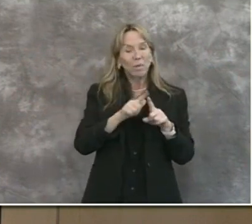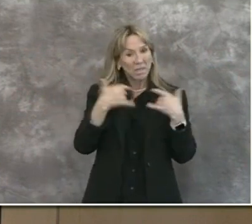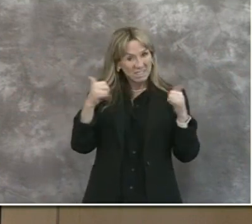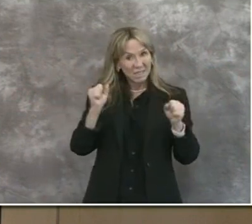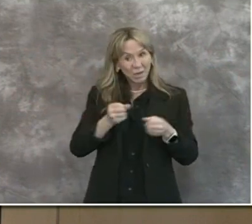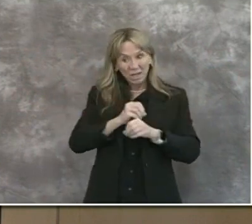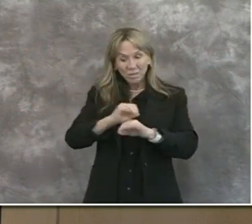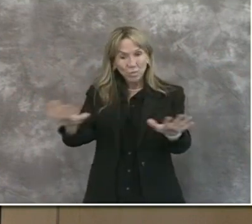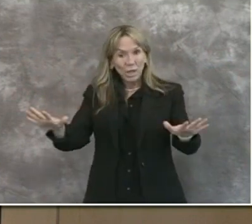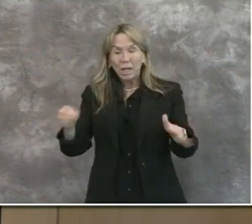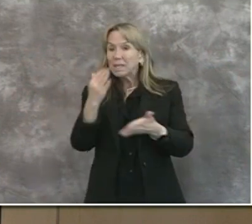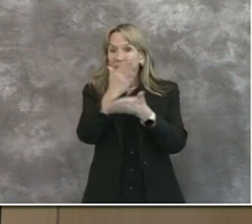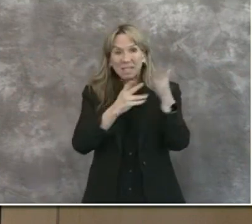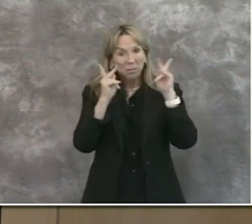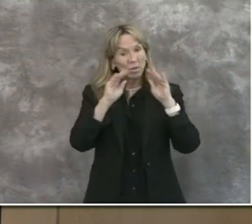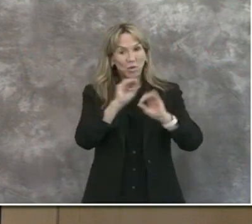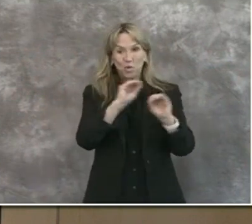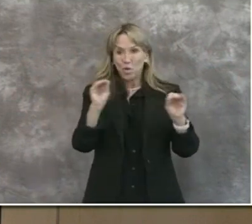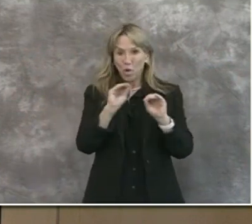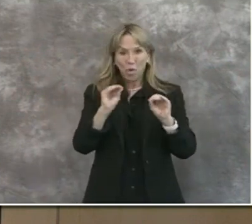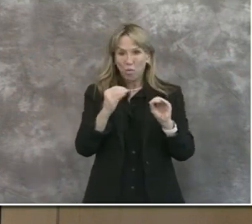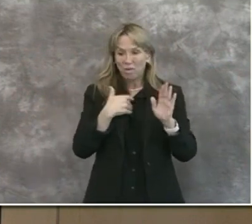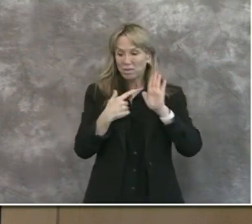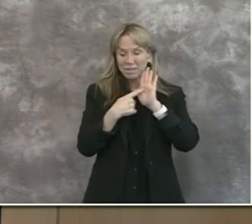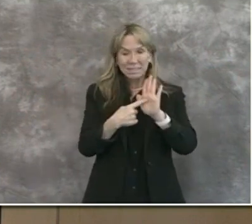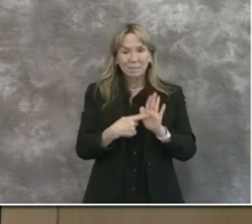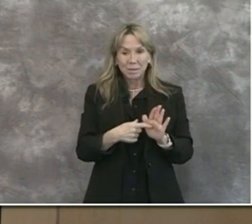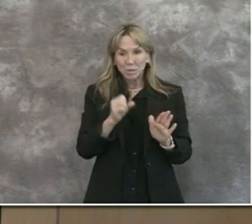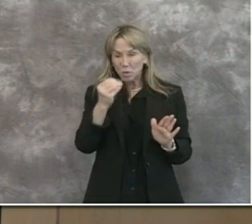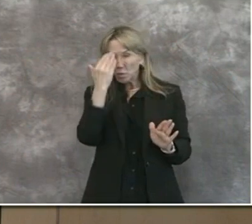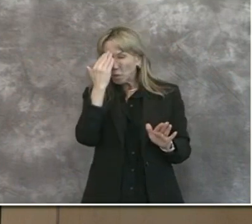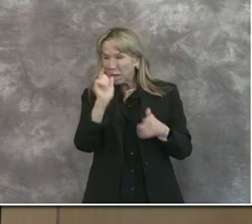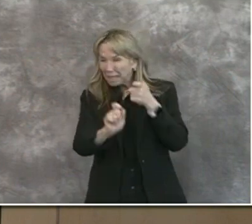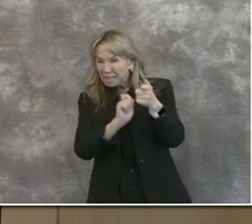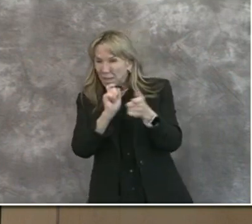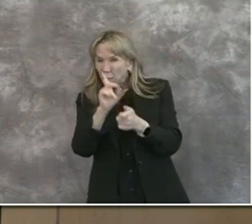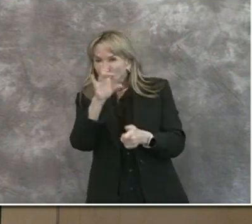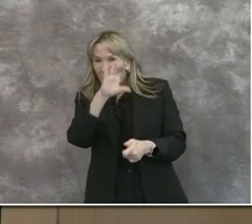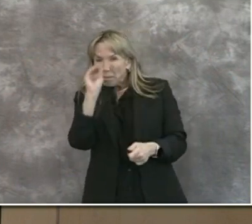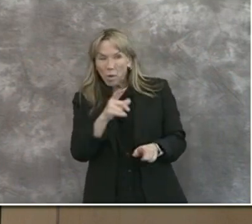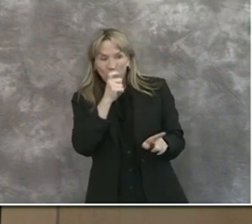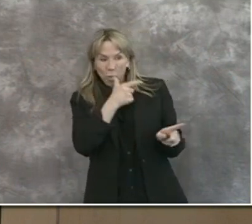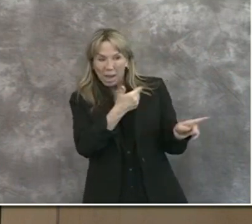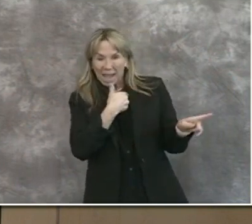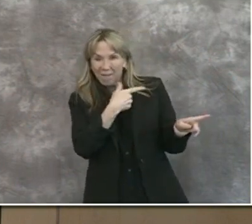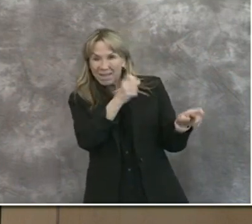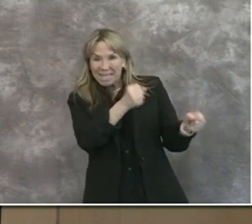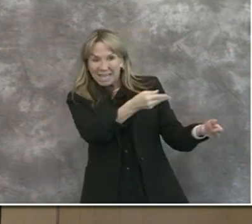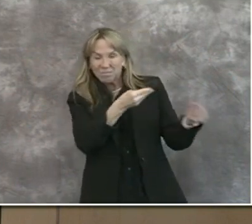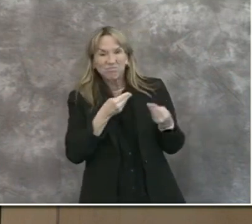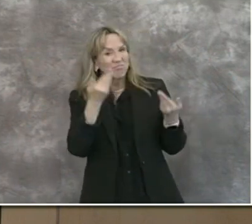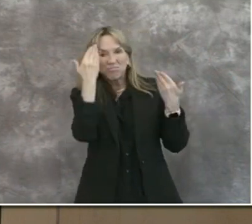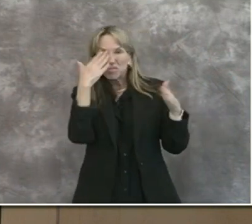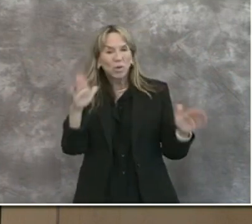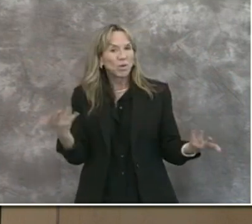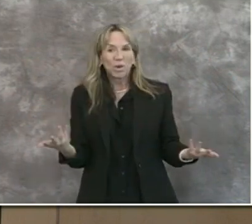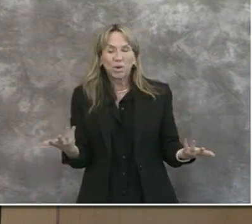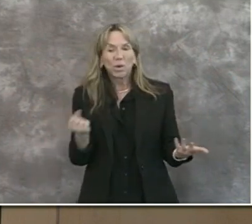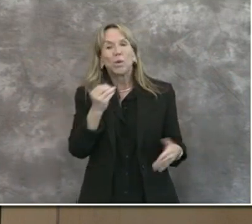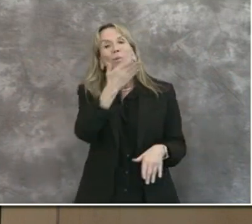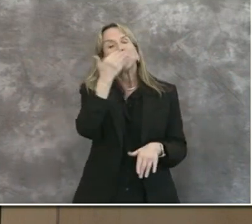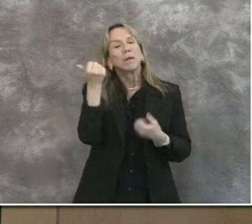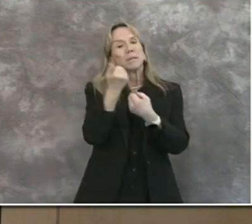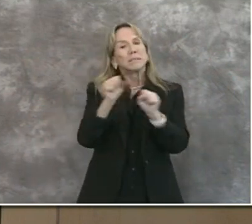have symptoms at all, we can't know with certainty who is contagious. So the best protection when you